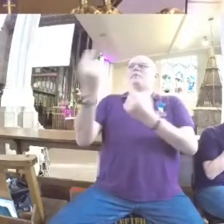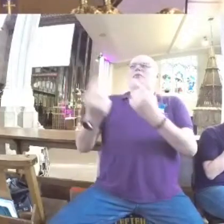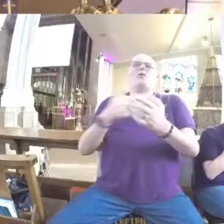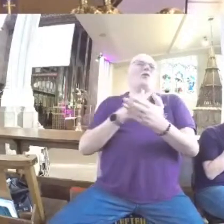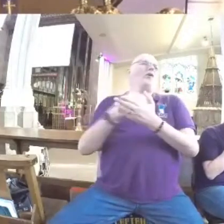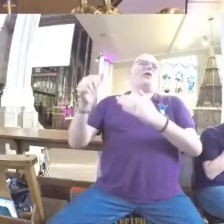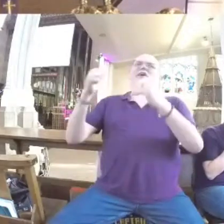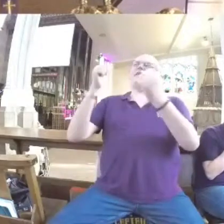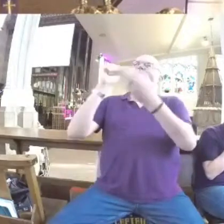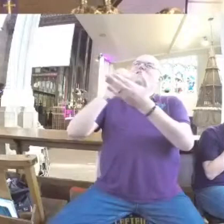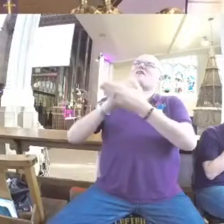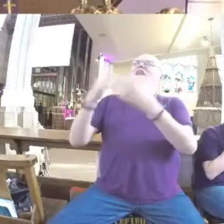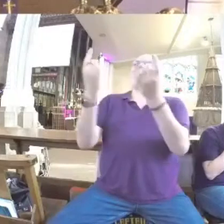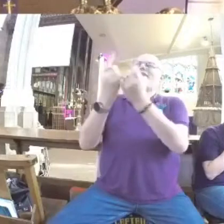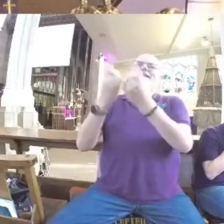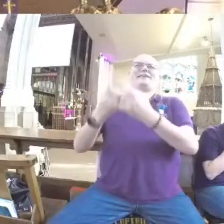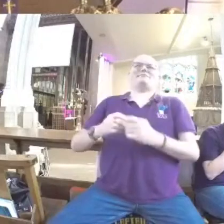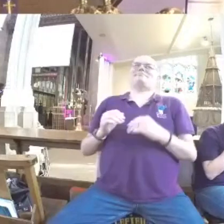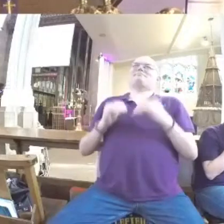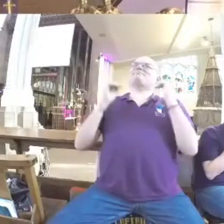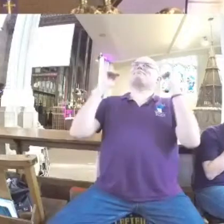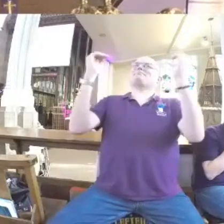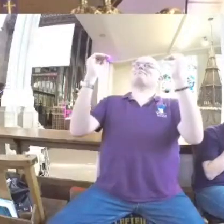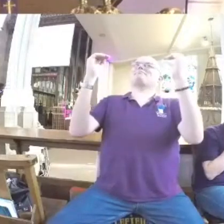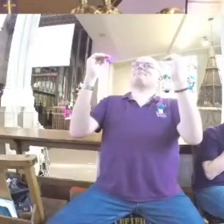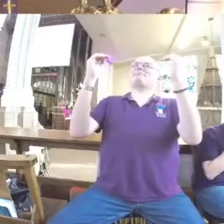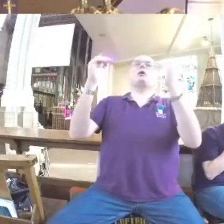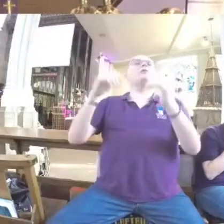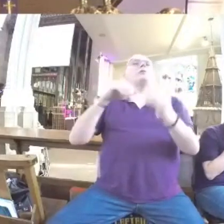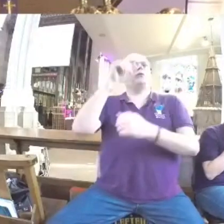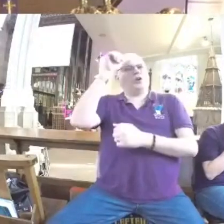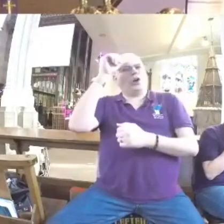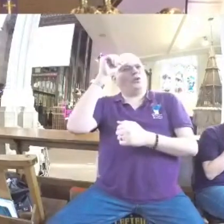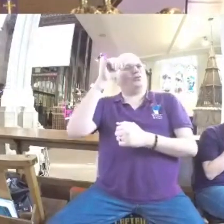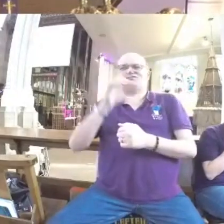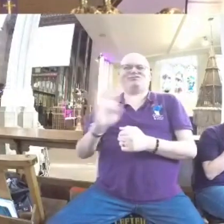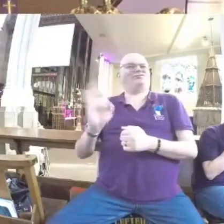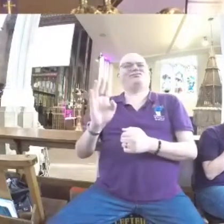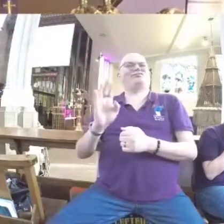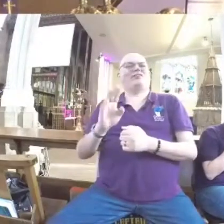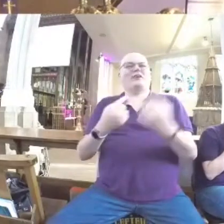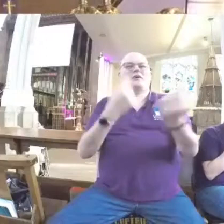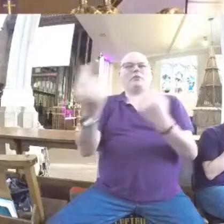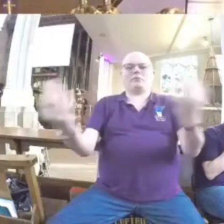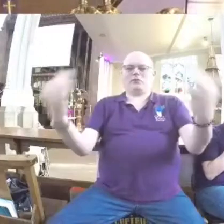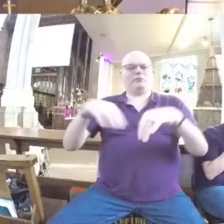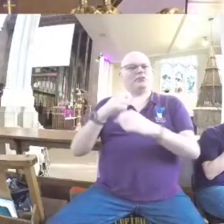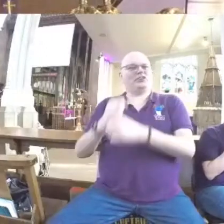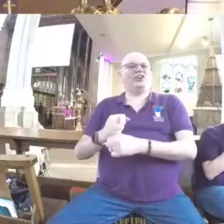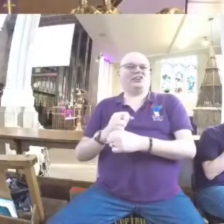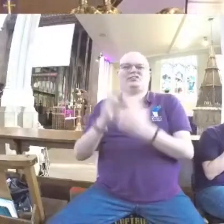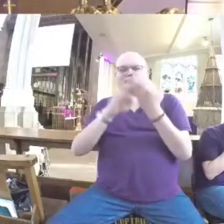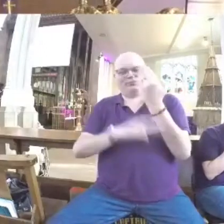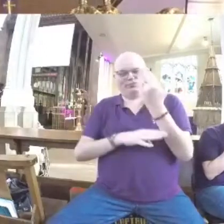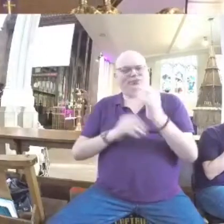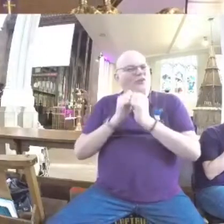the right thing. In reality, we all know this is not the case. In Luke's gospel, Jesus himself explains this perfectly.